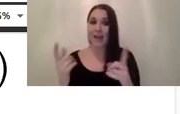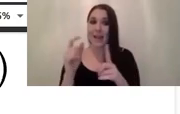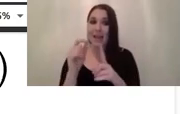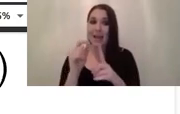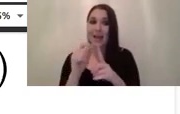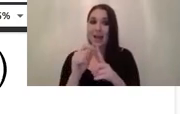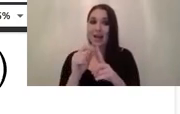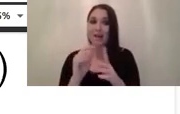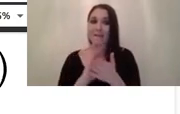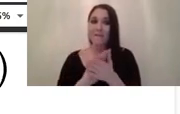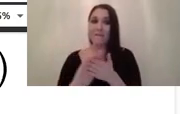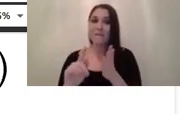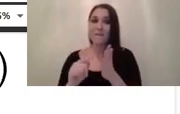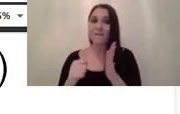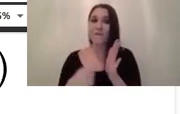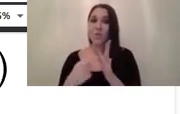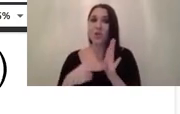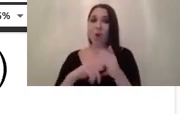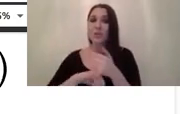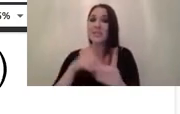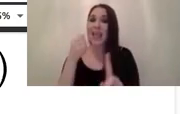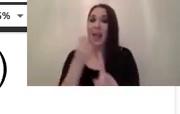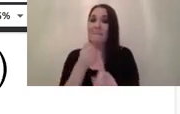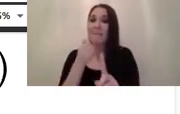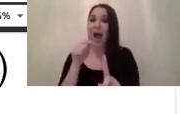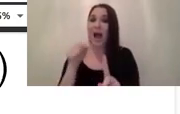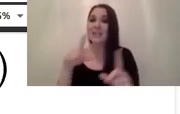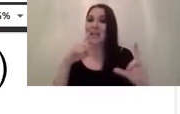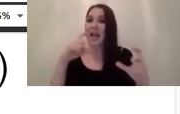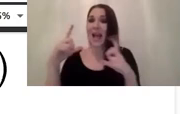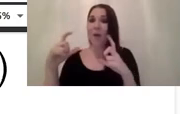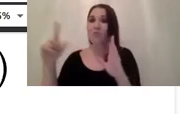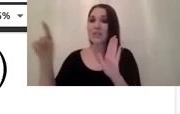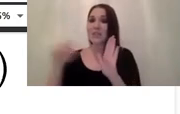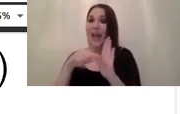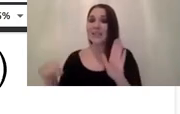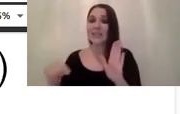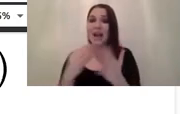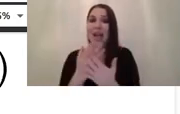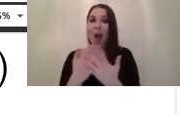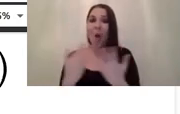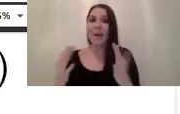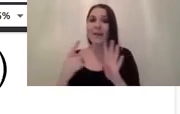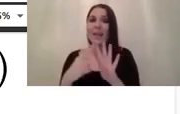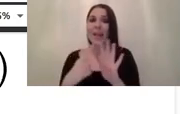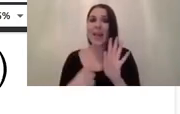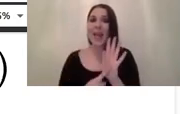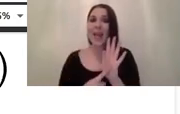our our sensor our camera sensor and how many electrons are actually produced